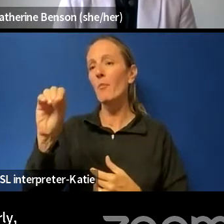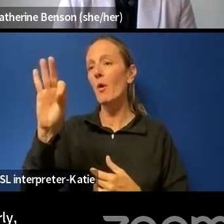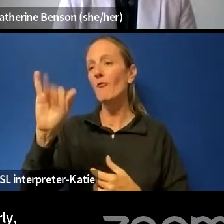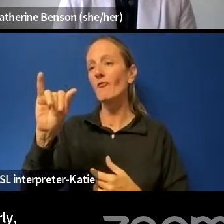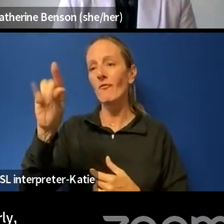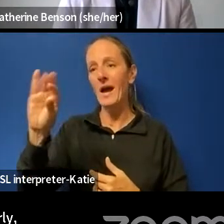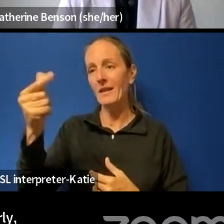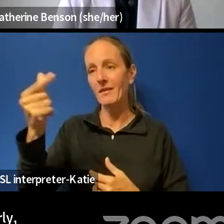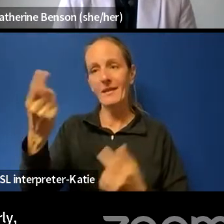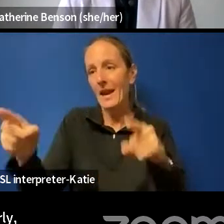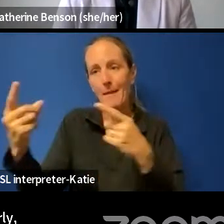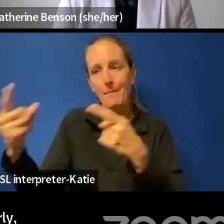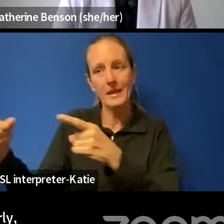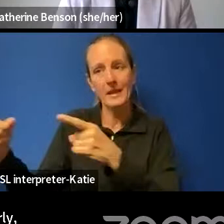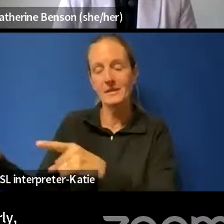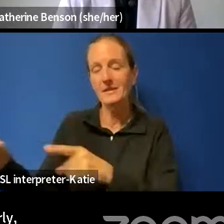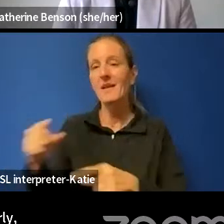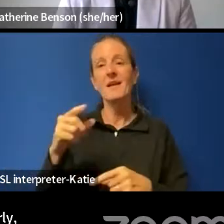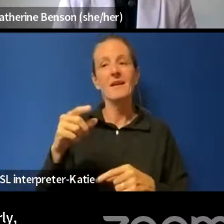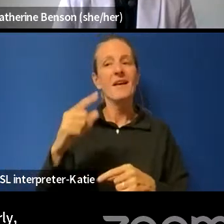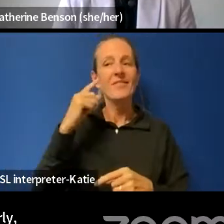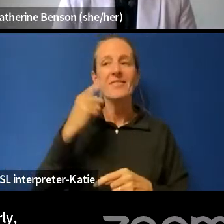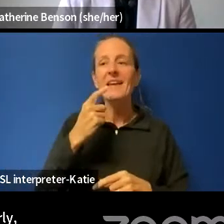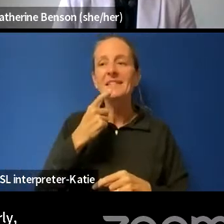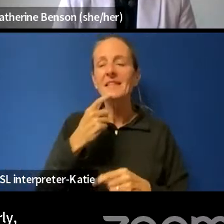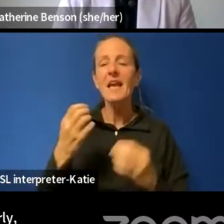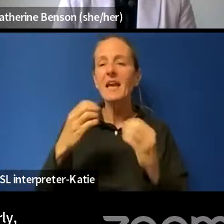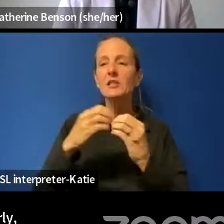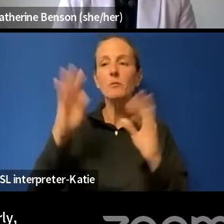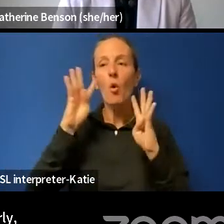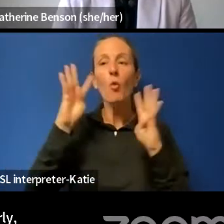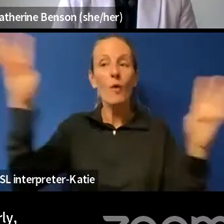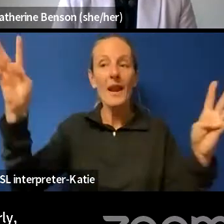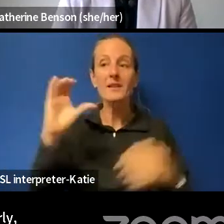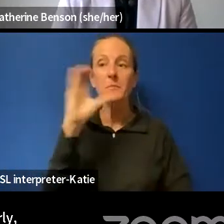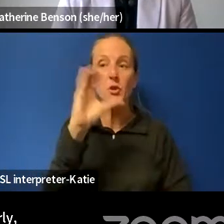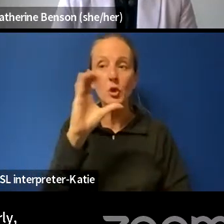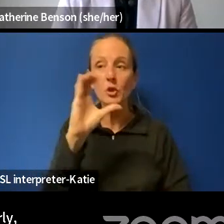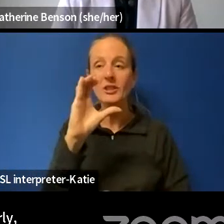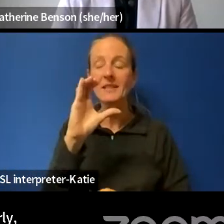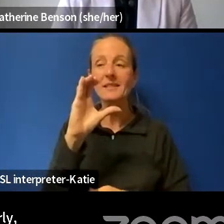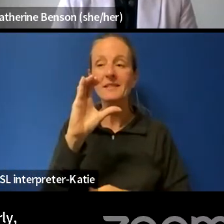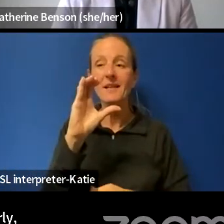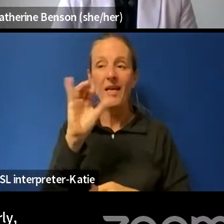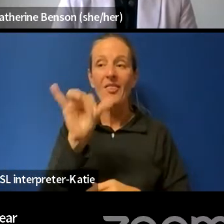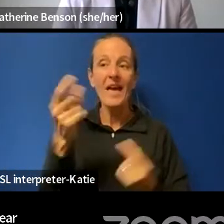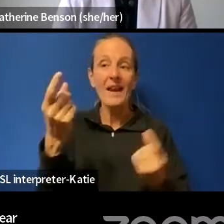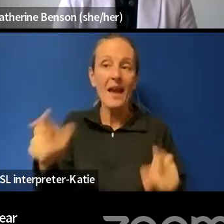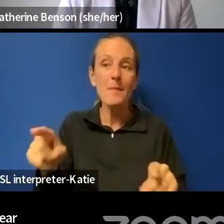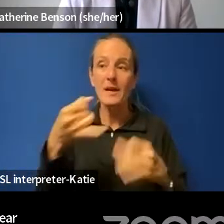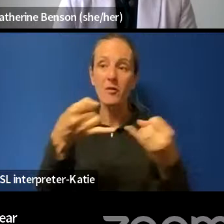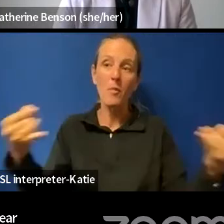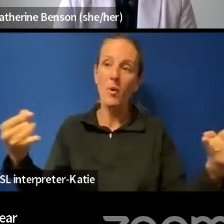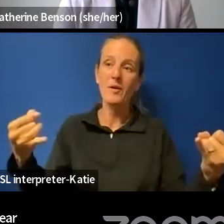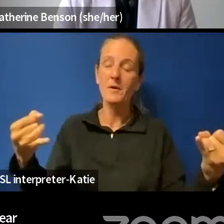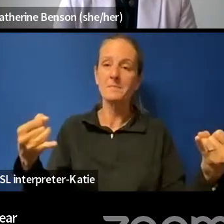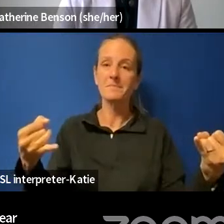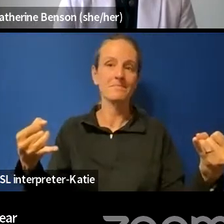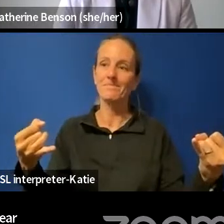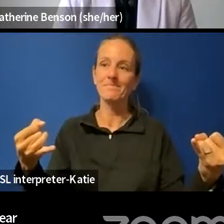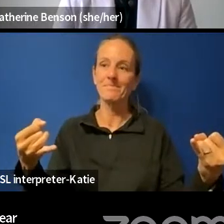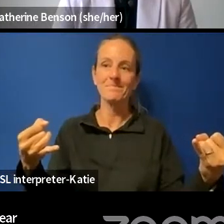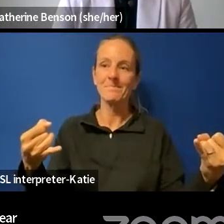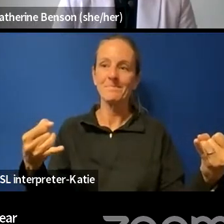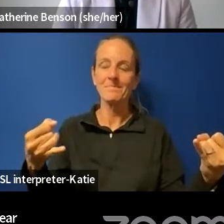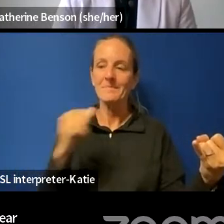that it's just random searches that are being conducted at the border is really disingenuous. So,